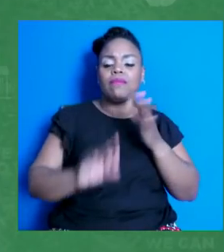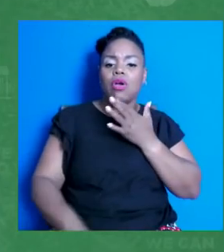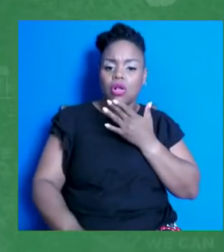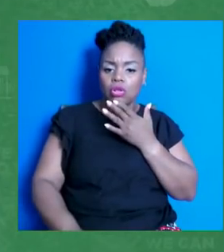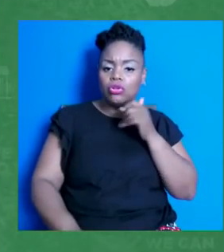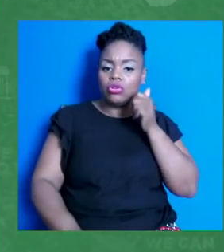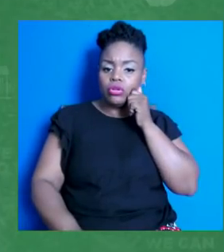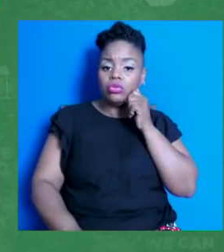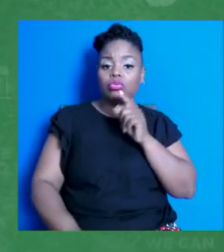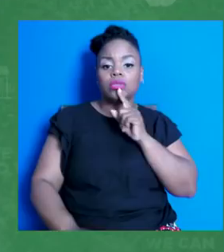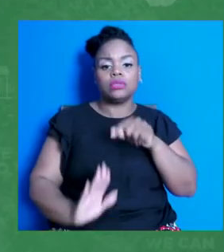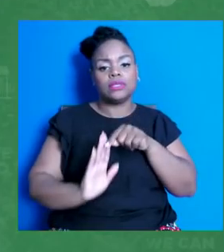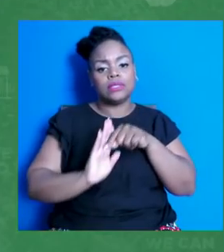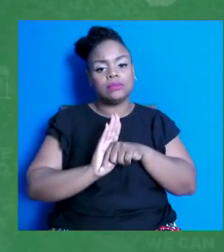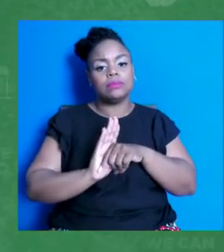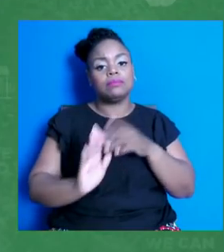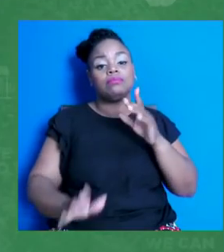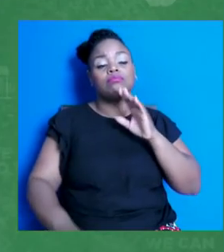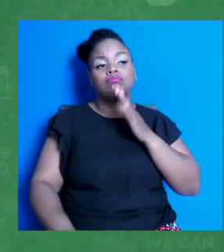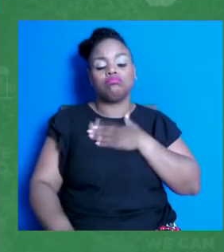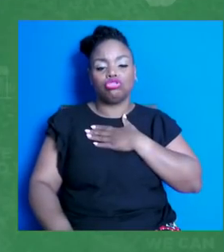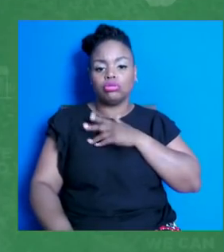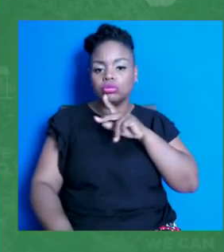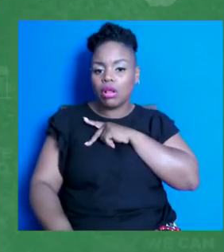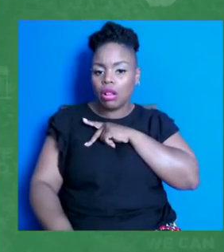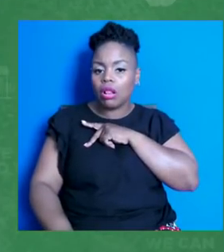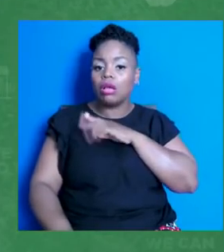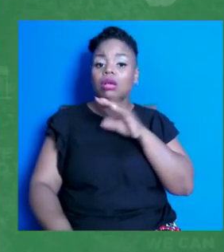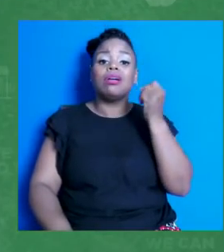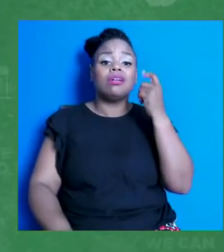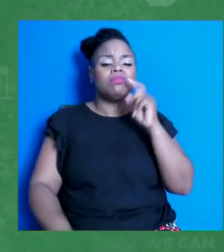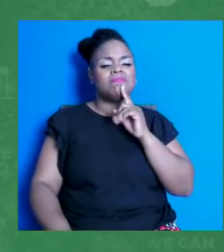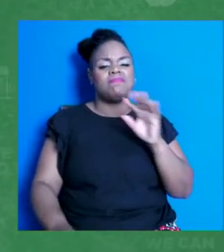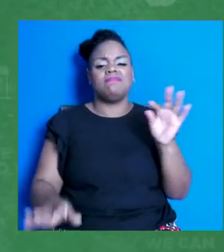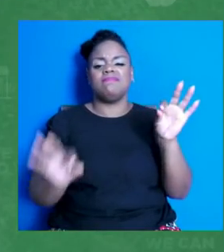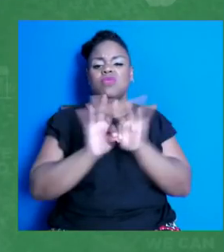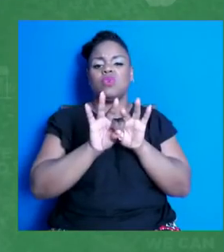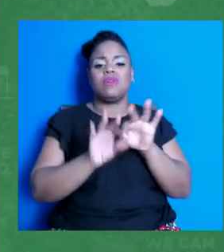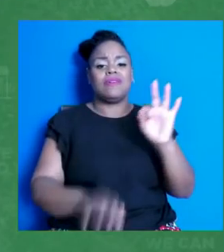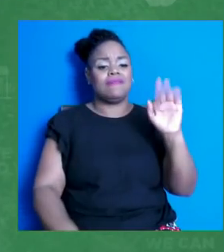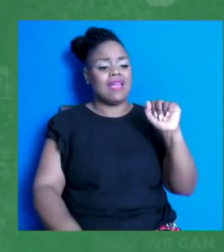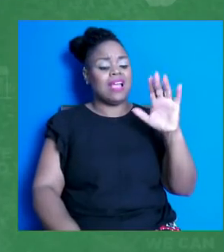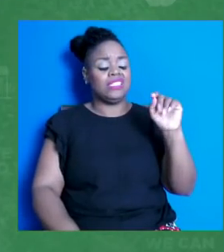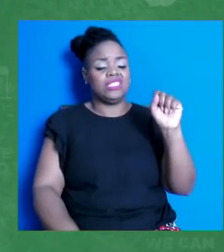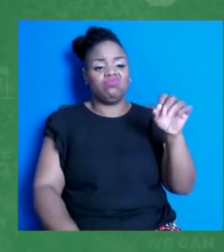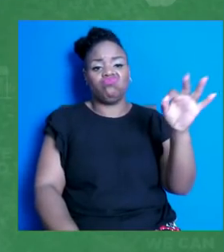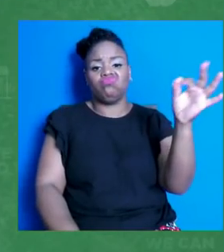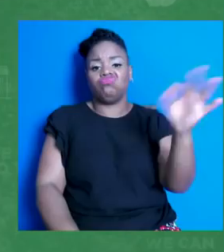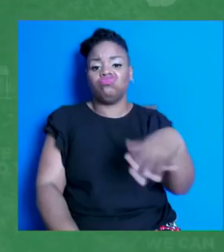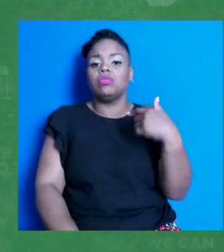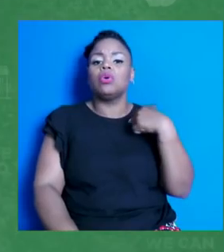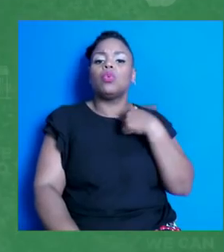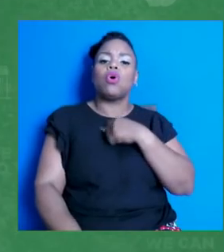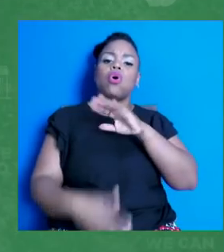concerns are real, they are valid, and they are largely rooted in fact. We all have an important part to play to dispel this misinformation